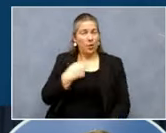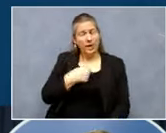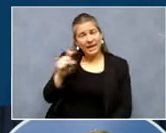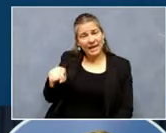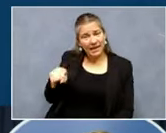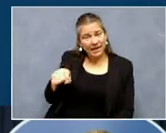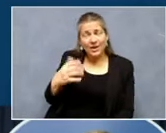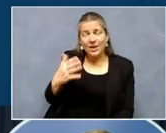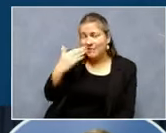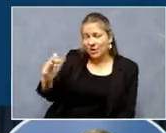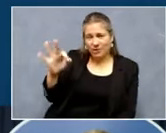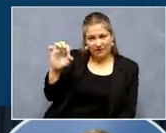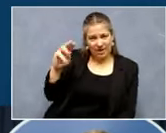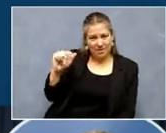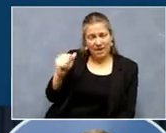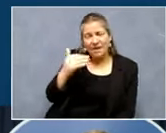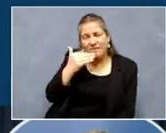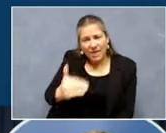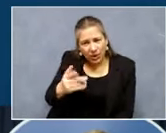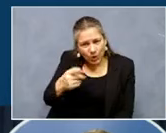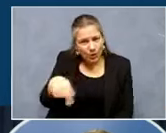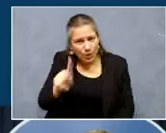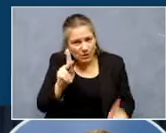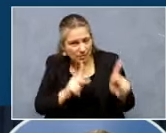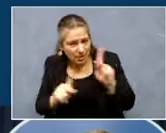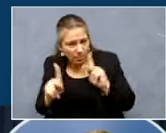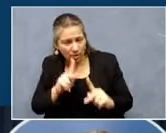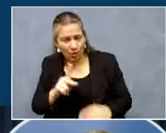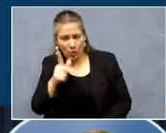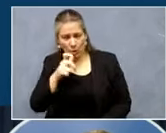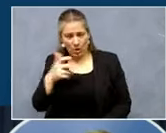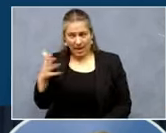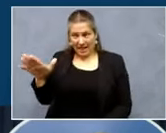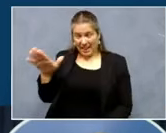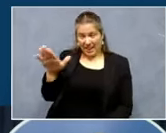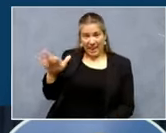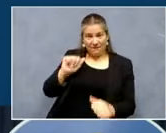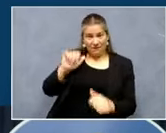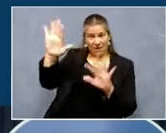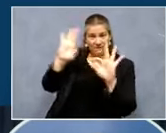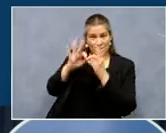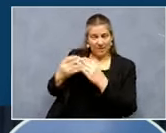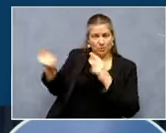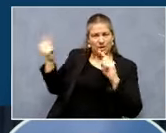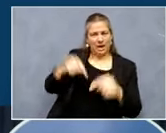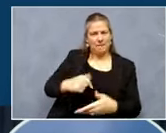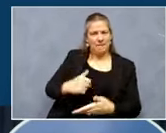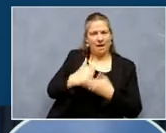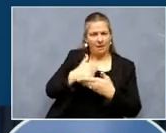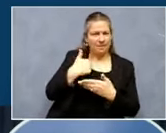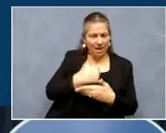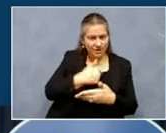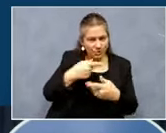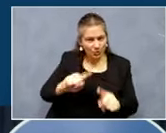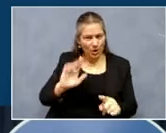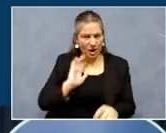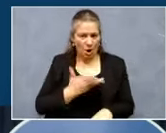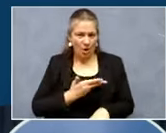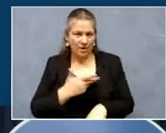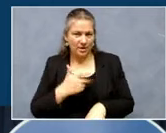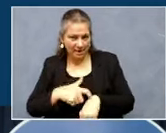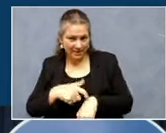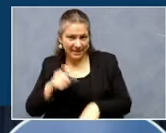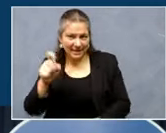Thank you to those individuals who, uh, left their families to come help ours for that period of time.